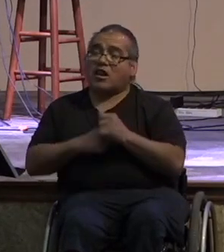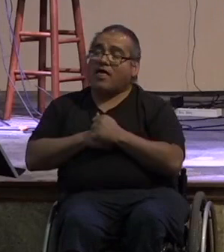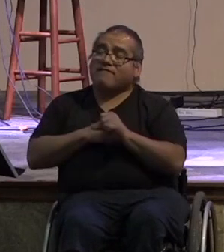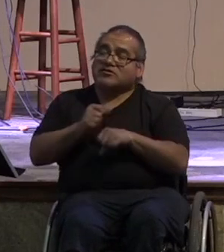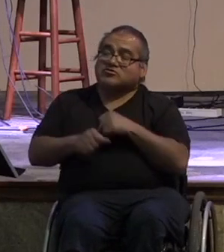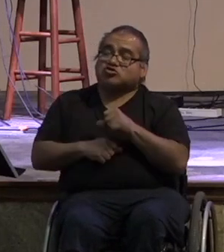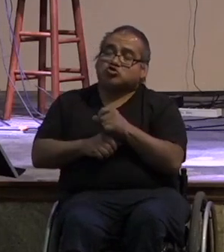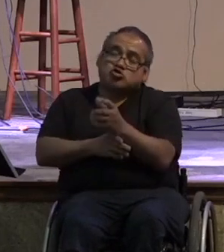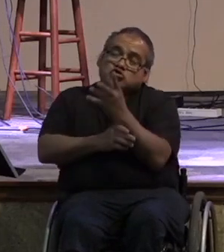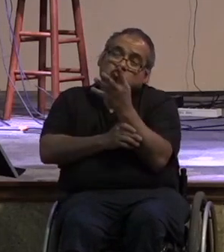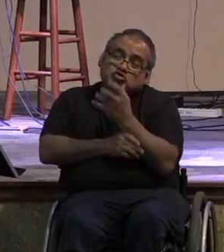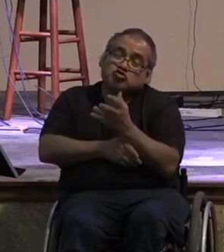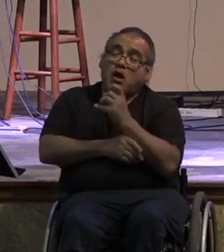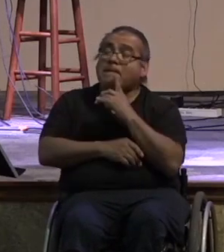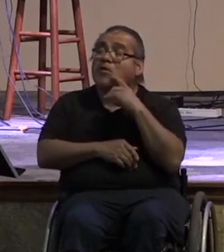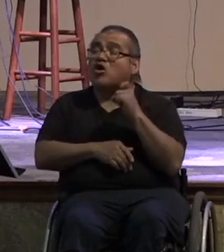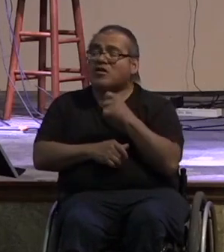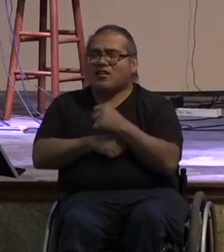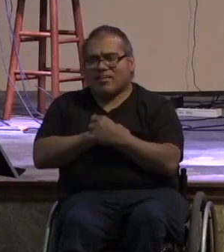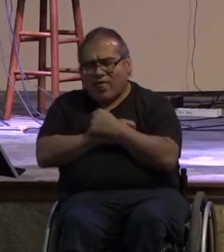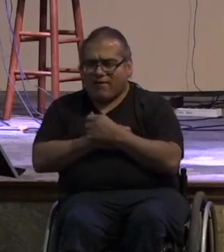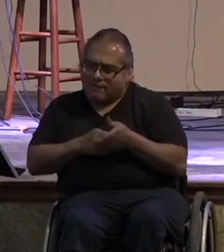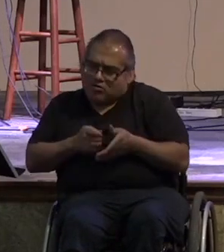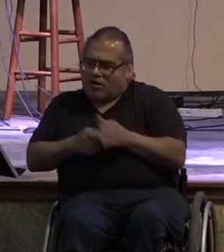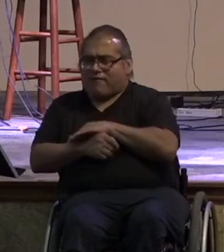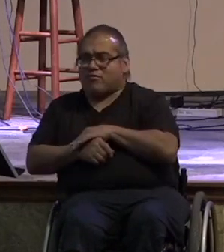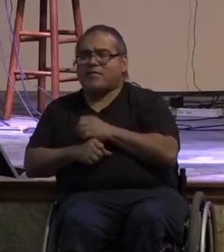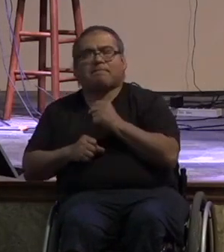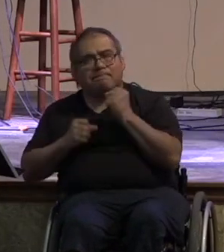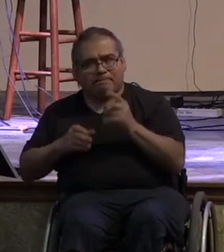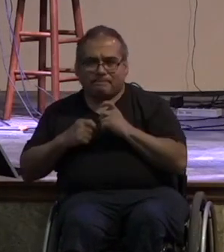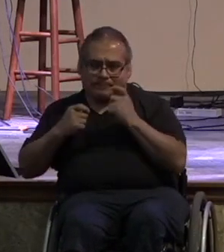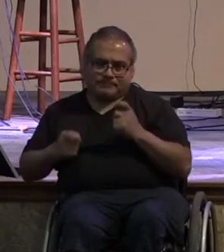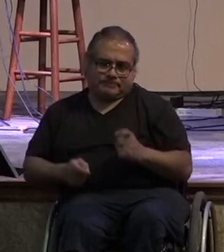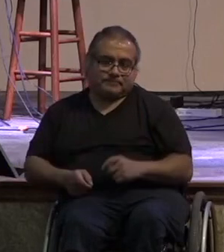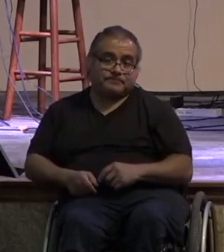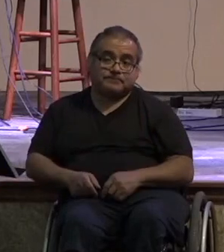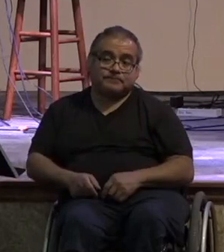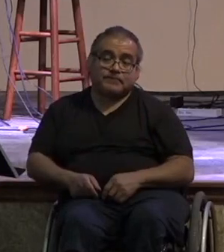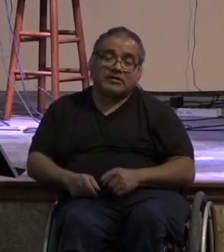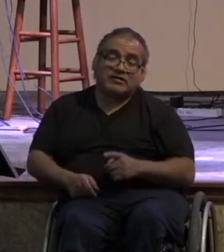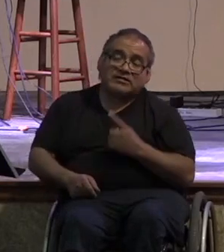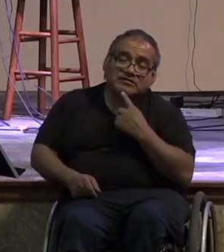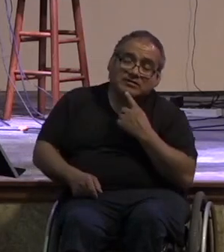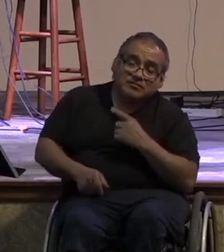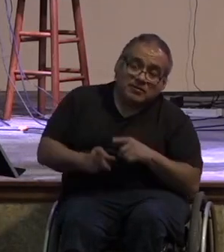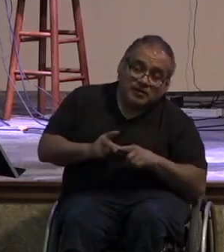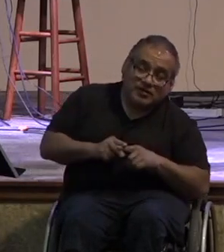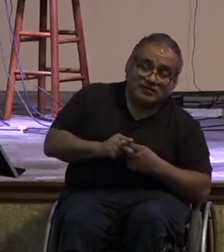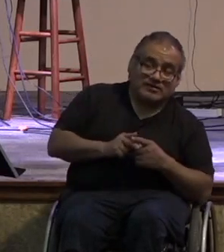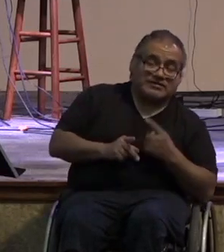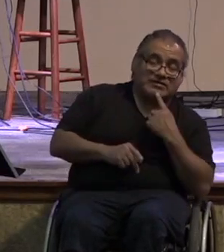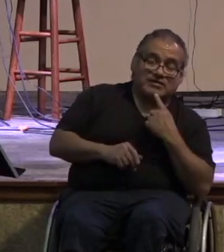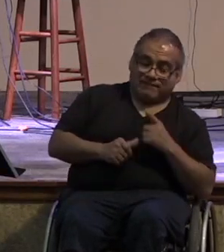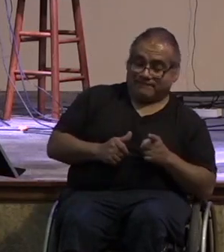covers a multitude of sins we said it in the video we said it already at the beginning jesus said the greatest